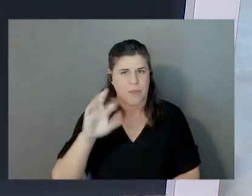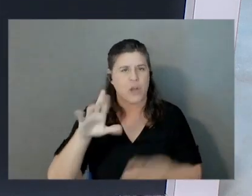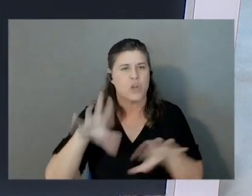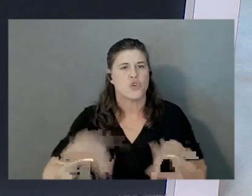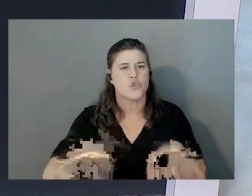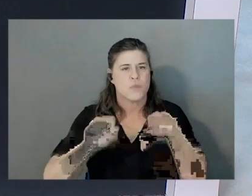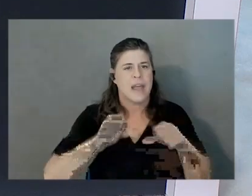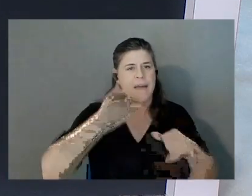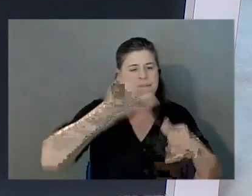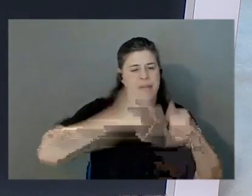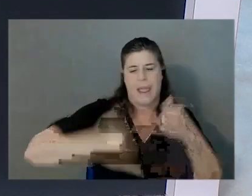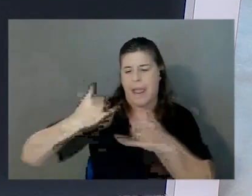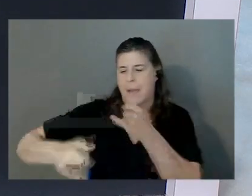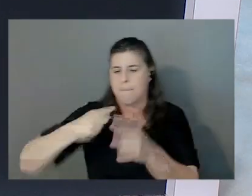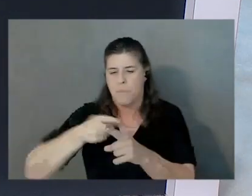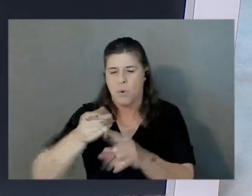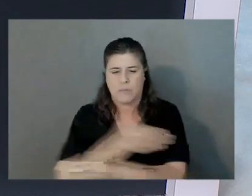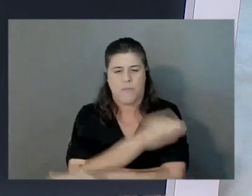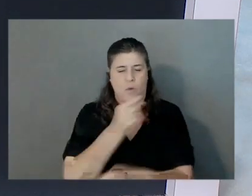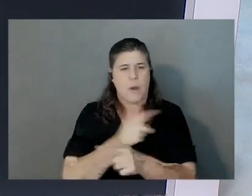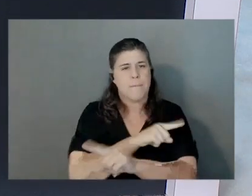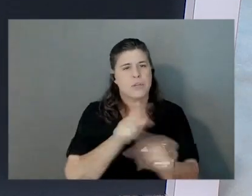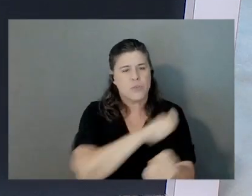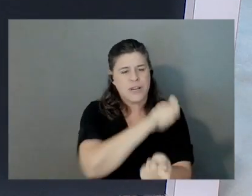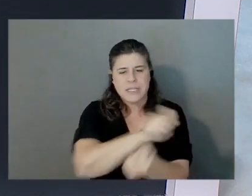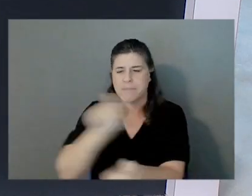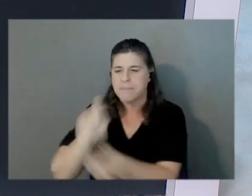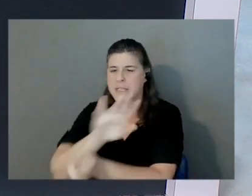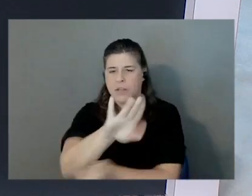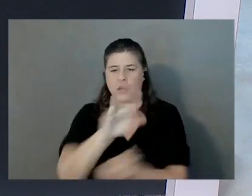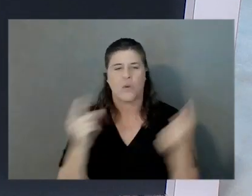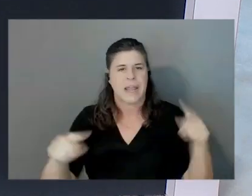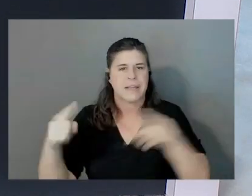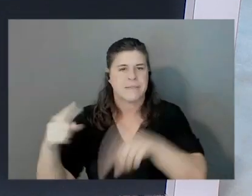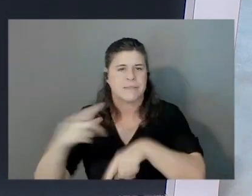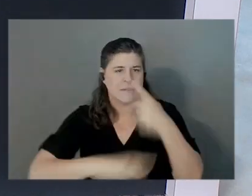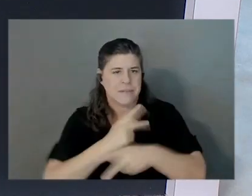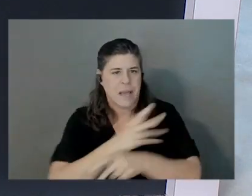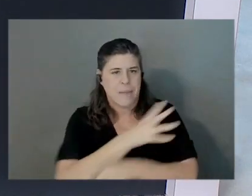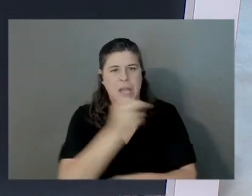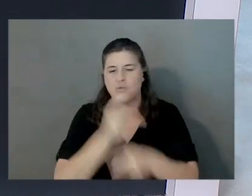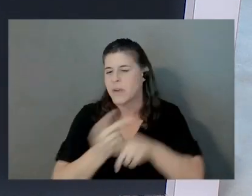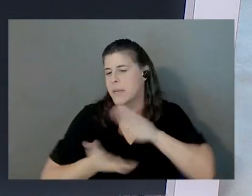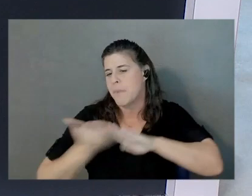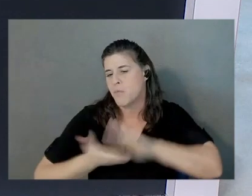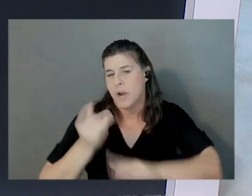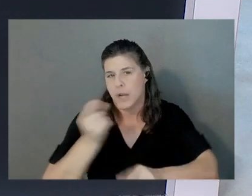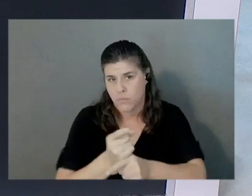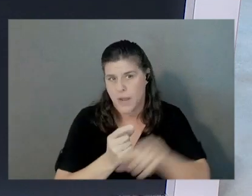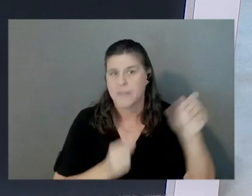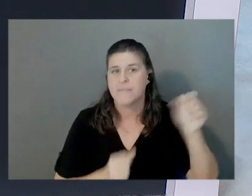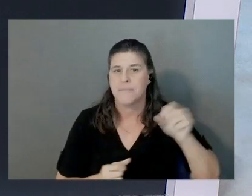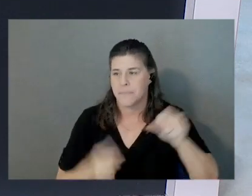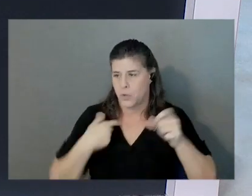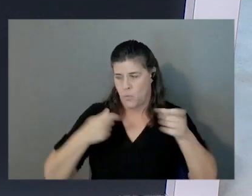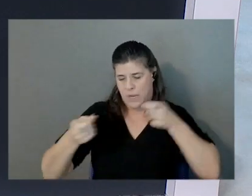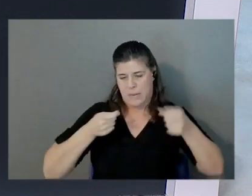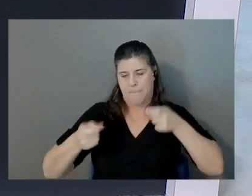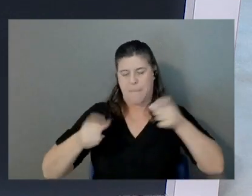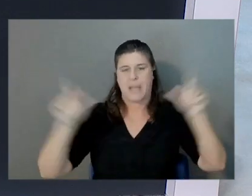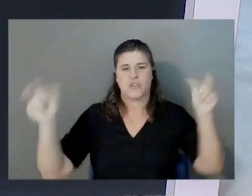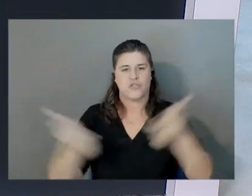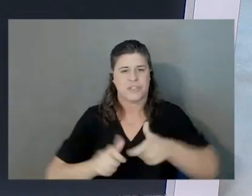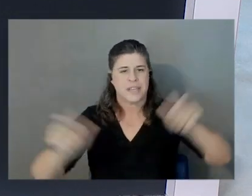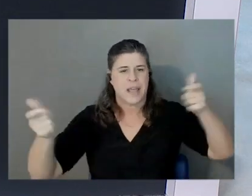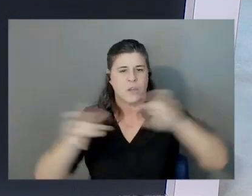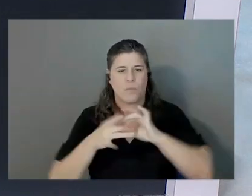but you had to specify your instance type and you had to keep it running, right? you had to manage scaling based on demand and